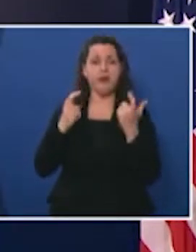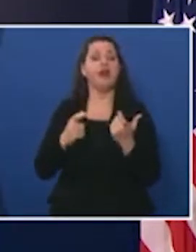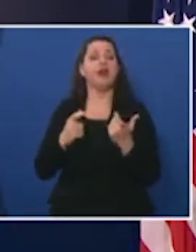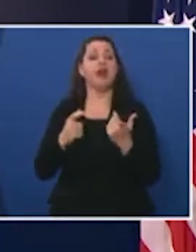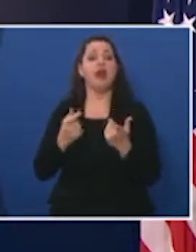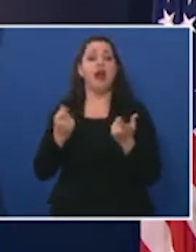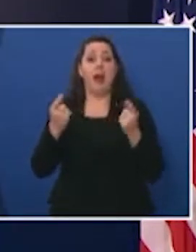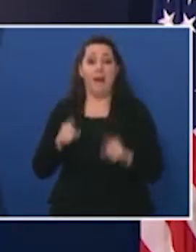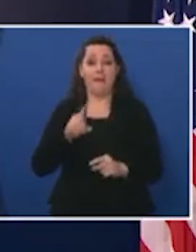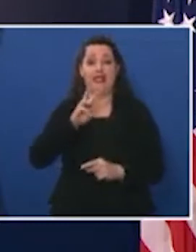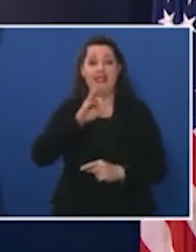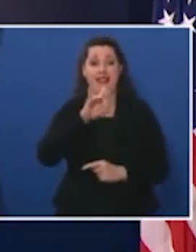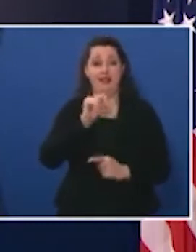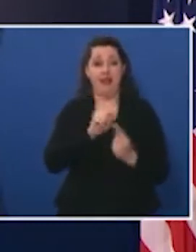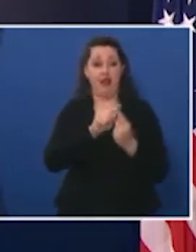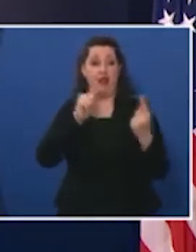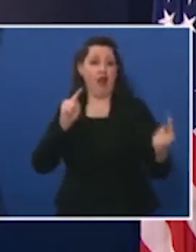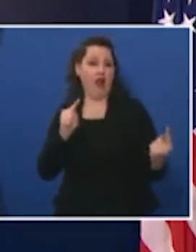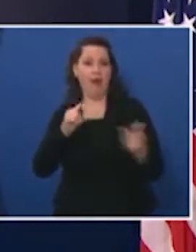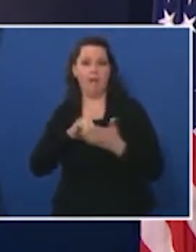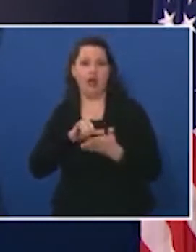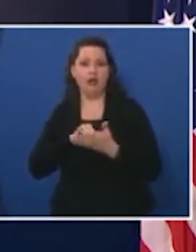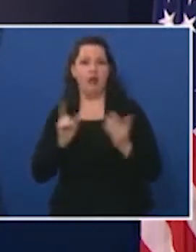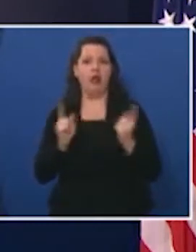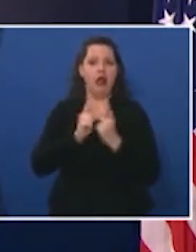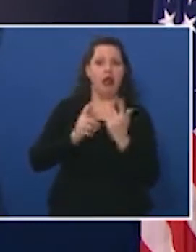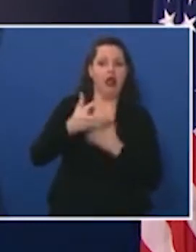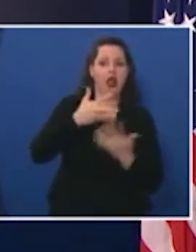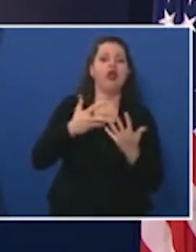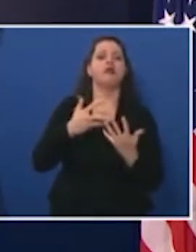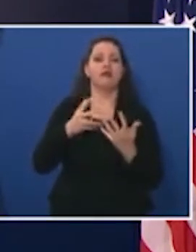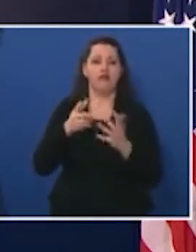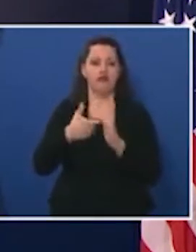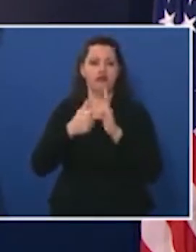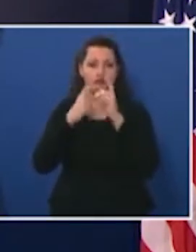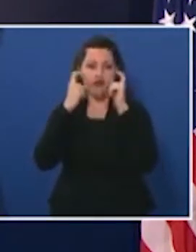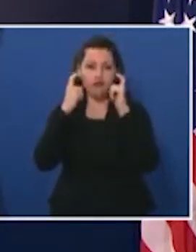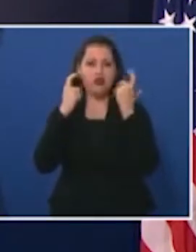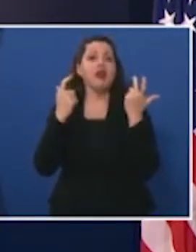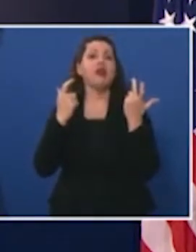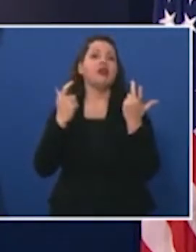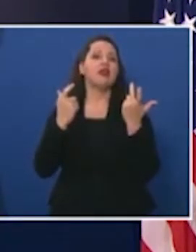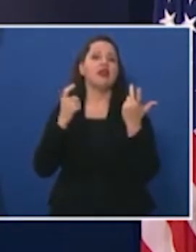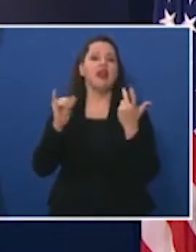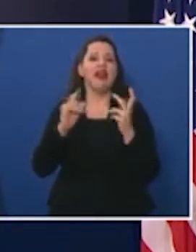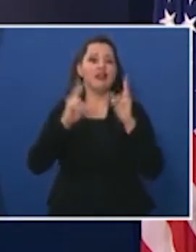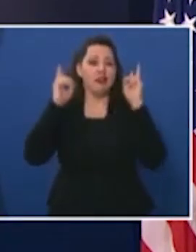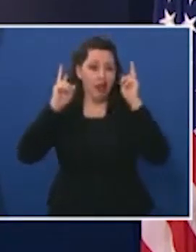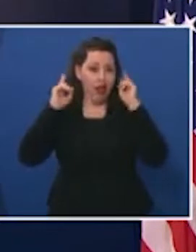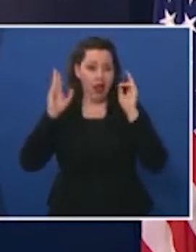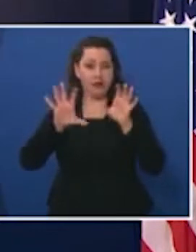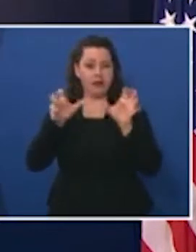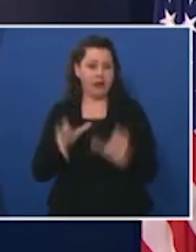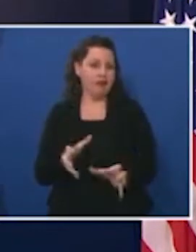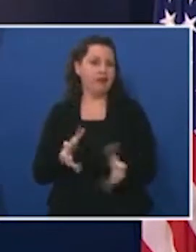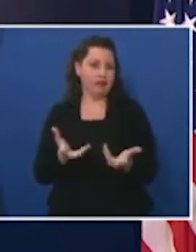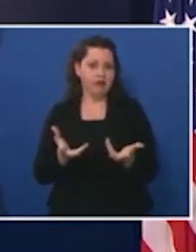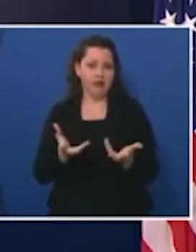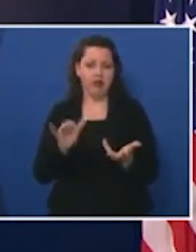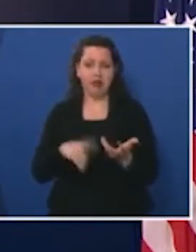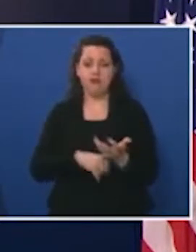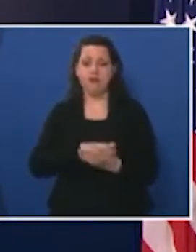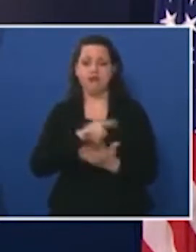when staying six feet away from others is impossible such as in a salon or massage setting developing